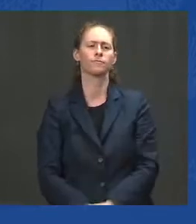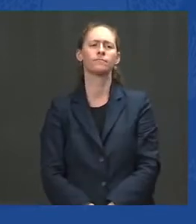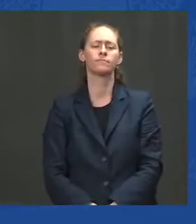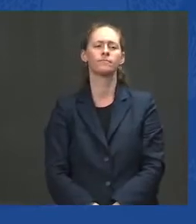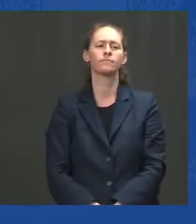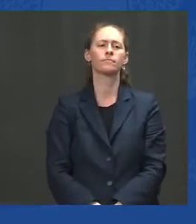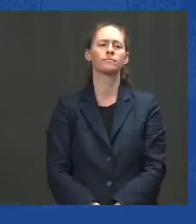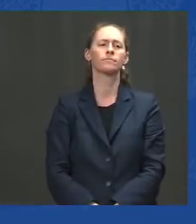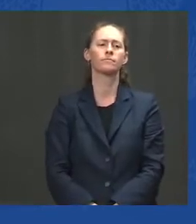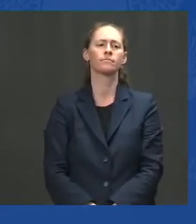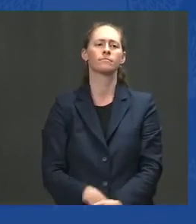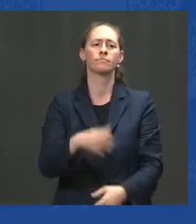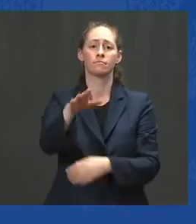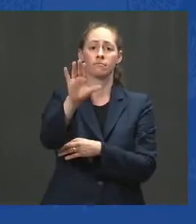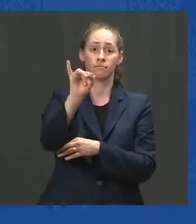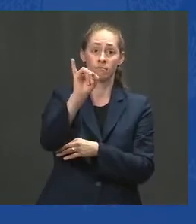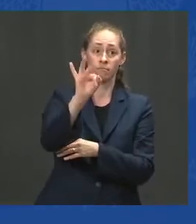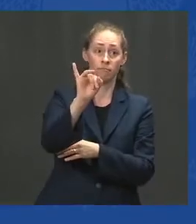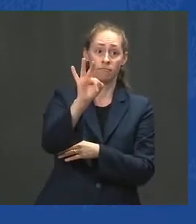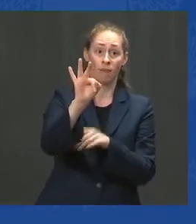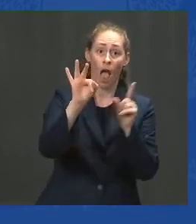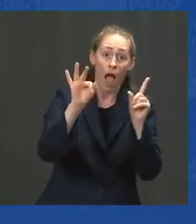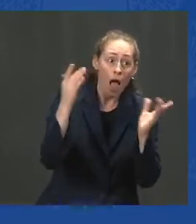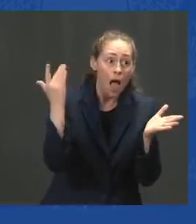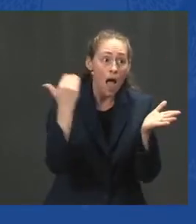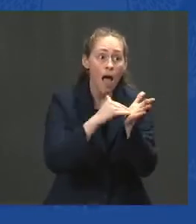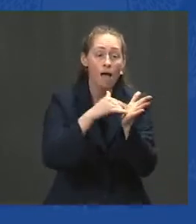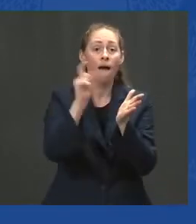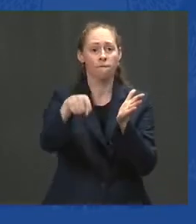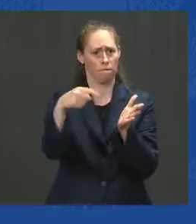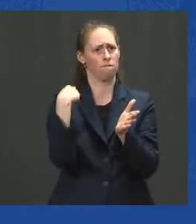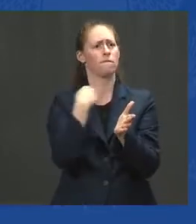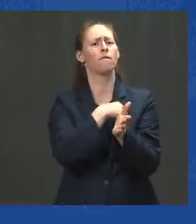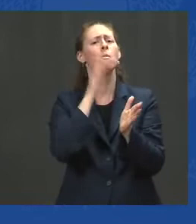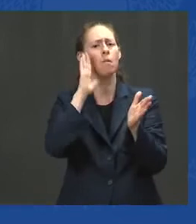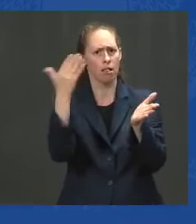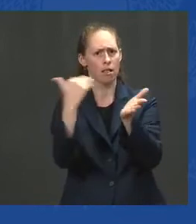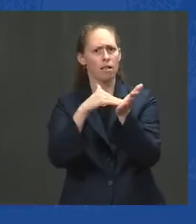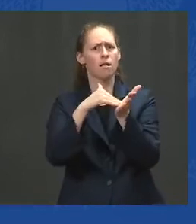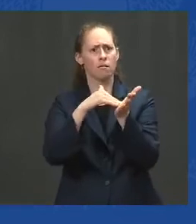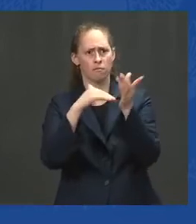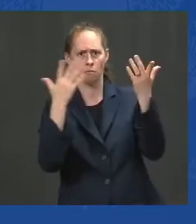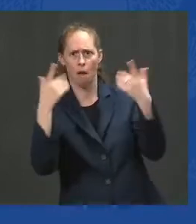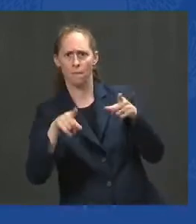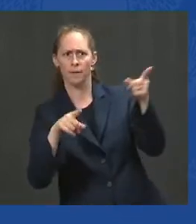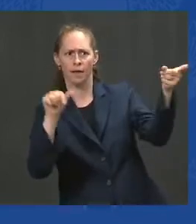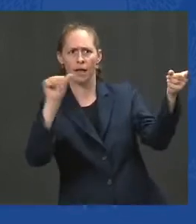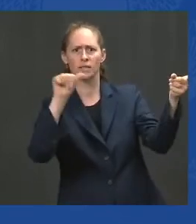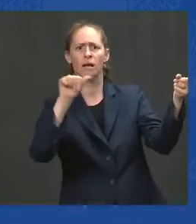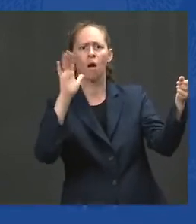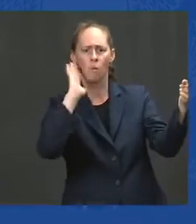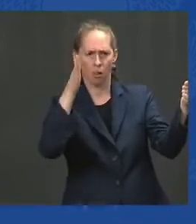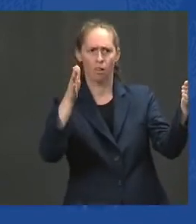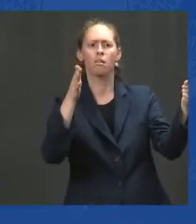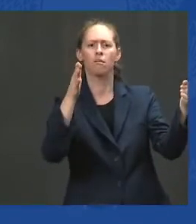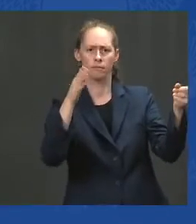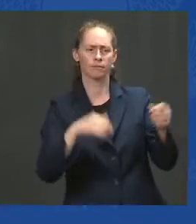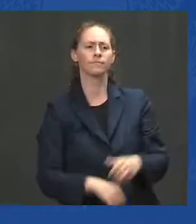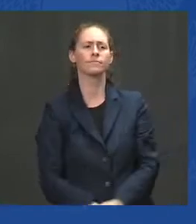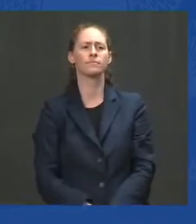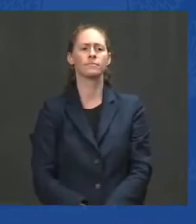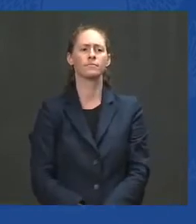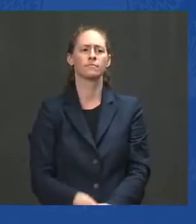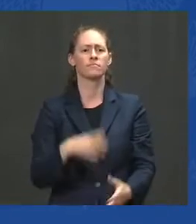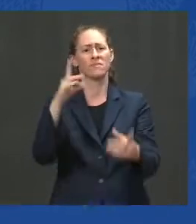same in Afghanistan. We've developed counterterrorism over-the-horizon capability that will allow us to keep